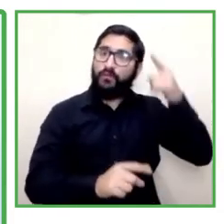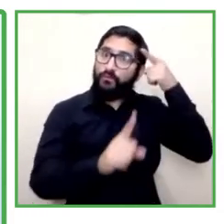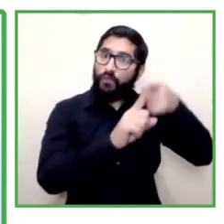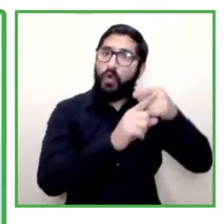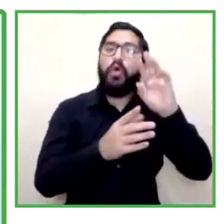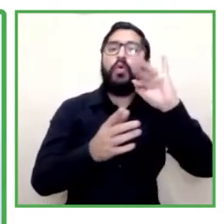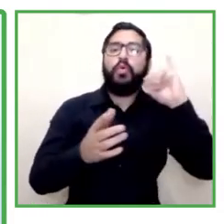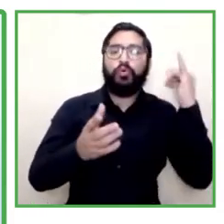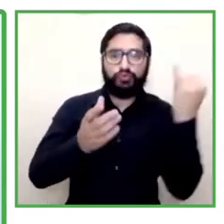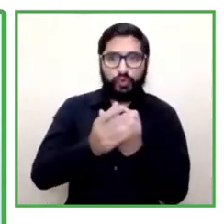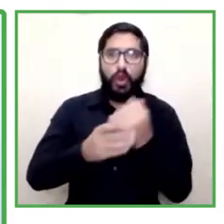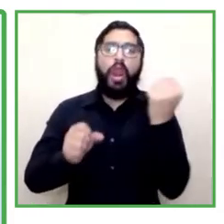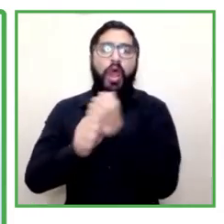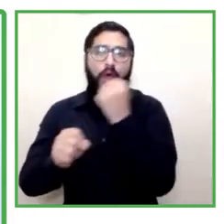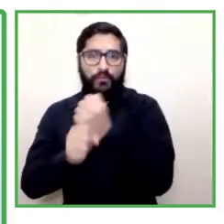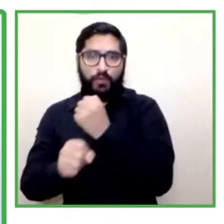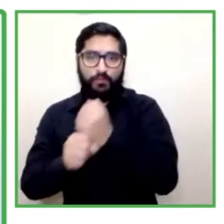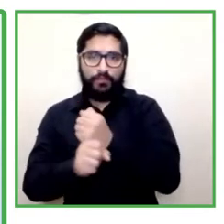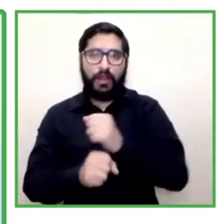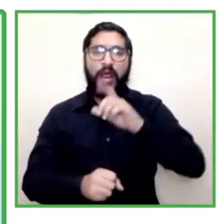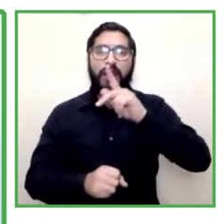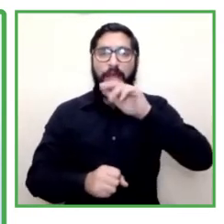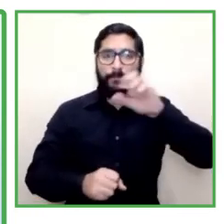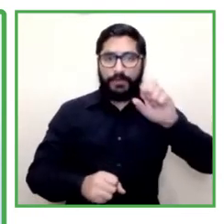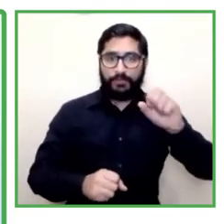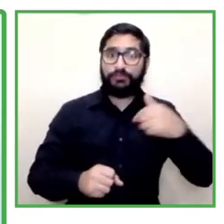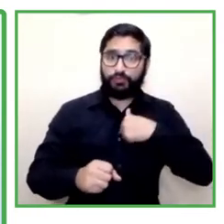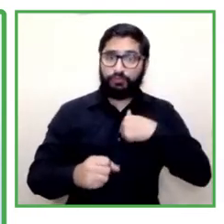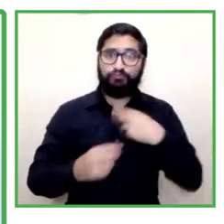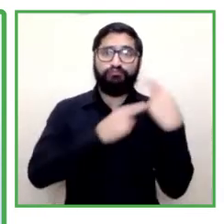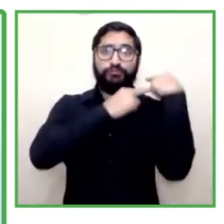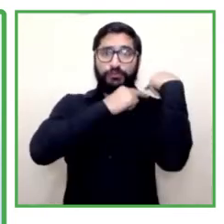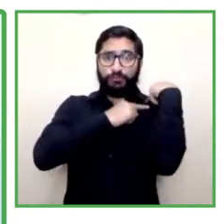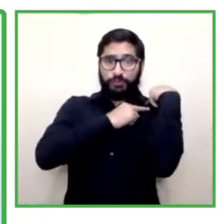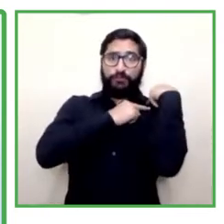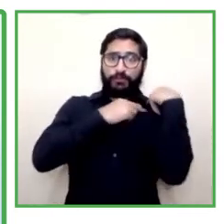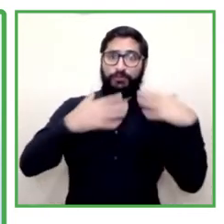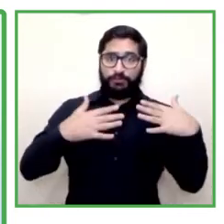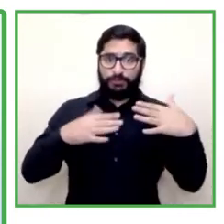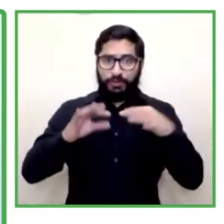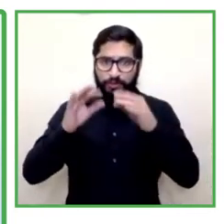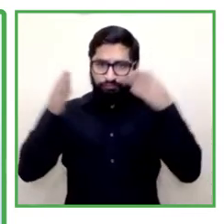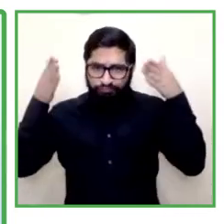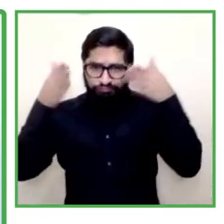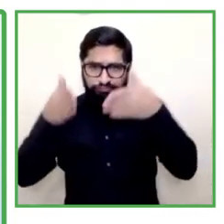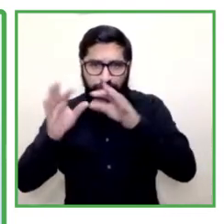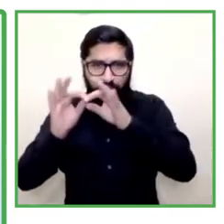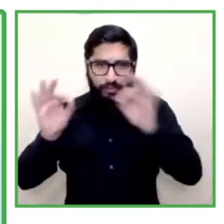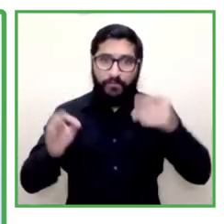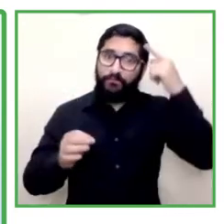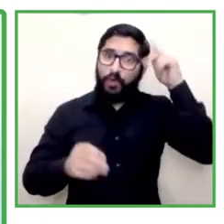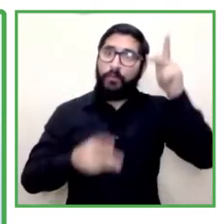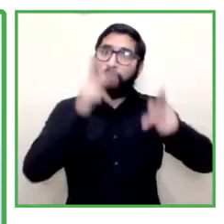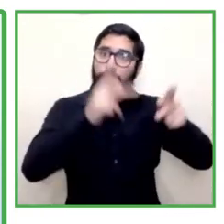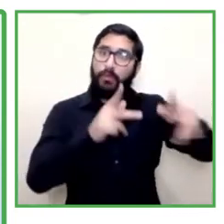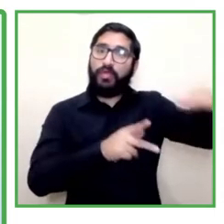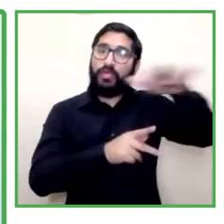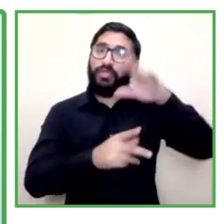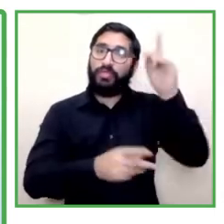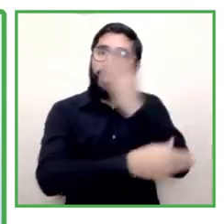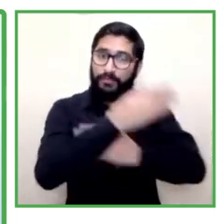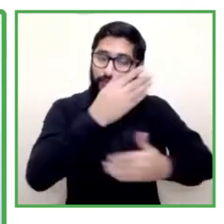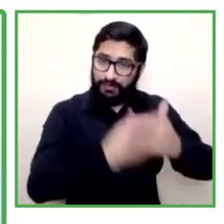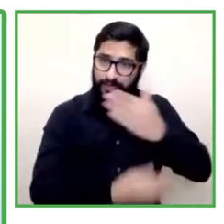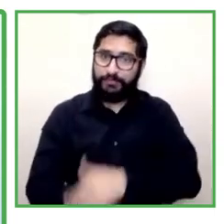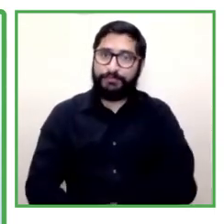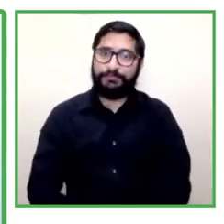on my name is Felipe Candia Salisa introduced me I'm the national officer of the line for people with disabilities with